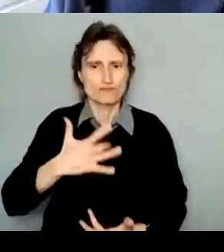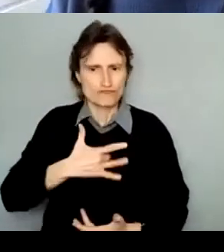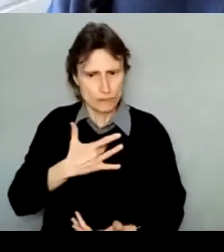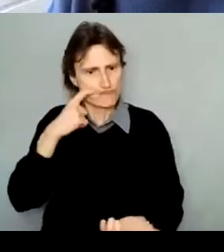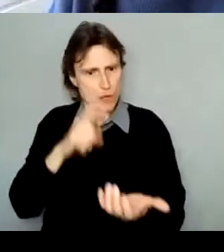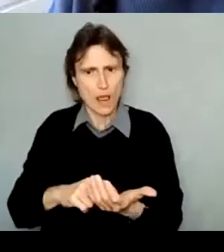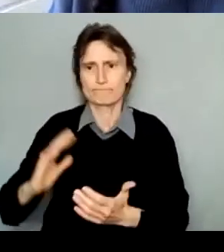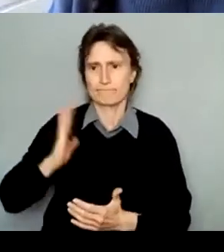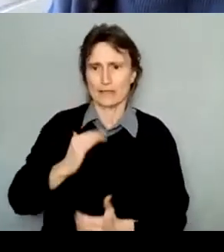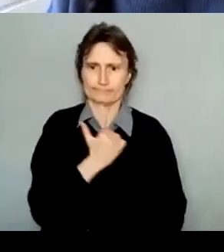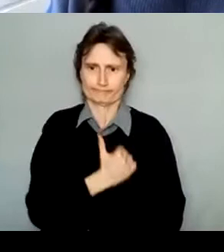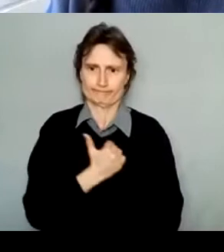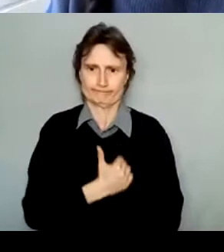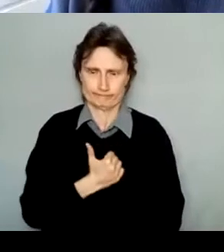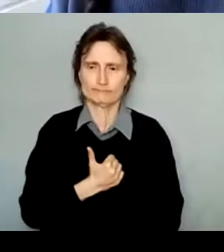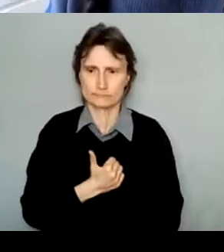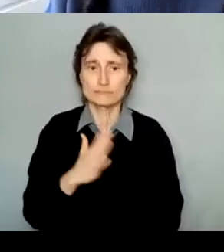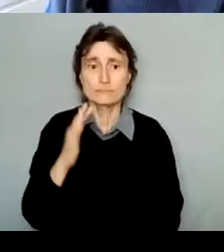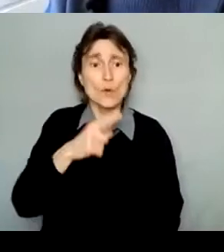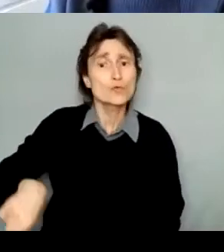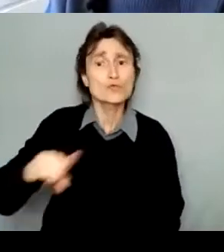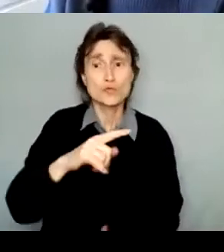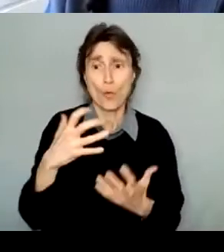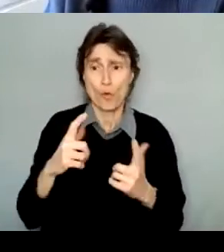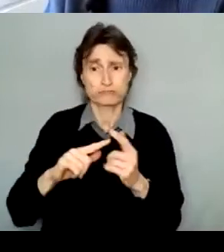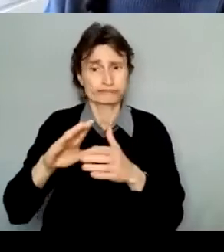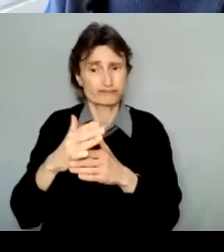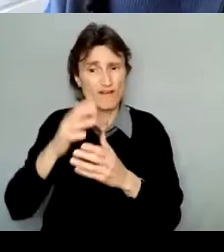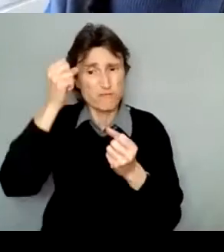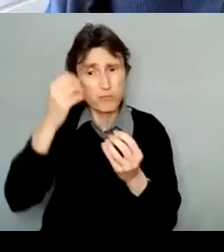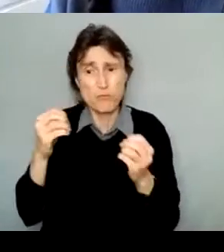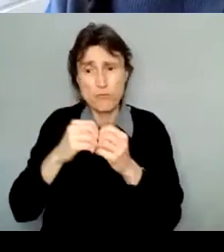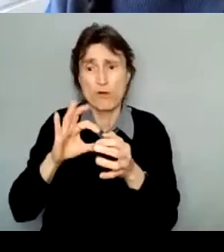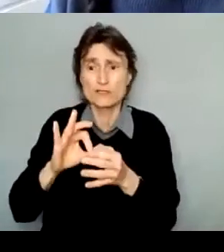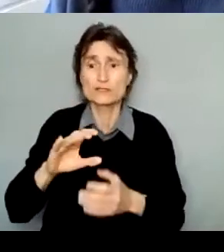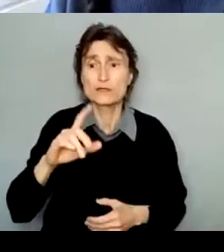that journey for yourself, please reach out and we will share anything that we have to offer with you.